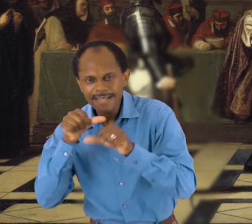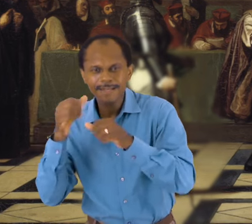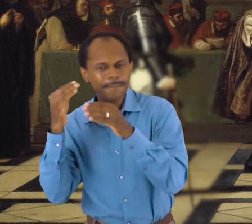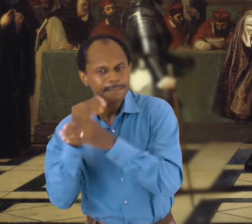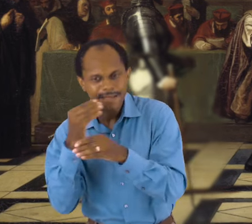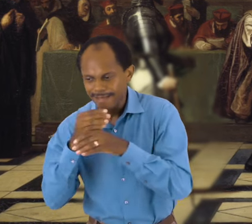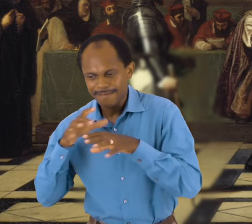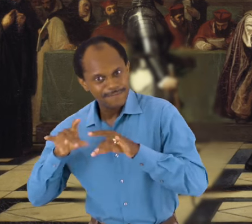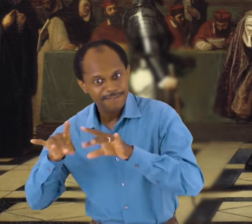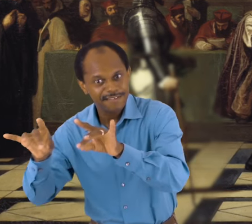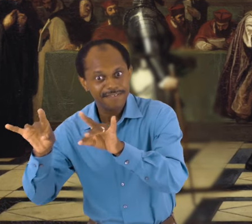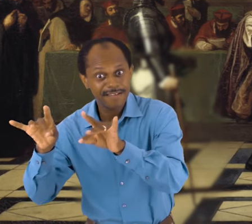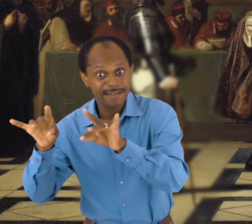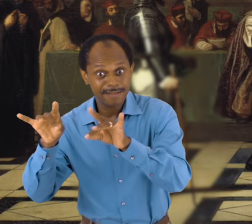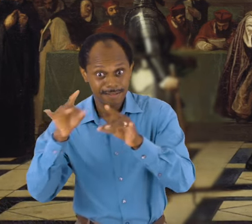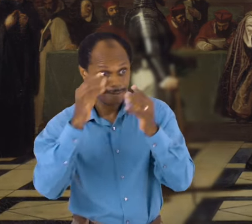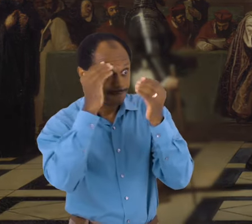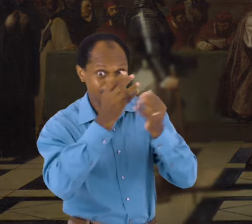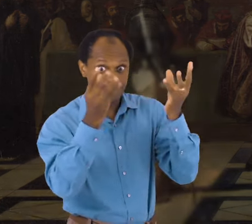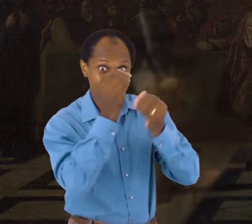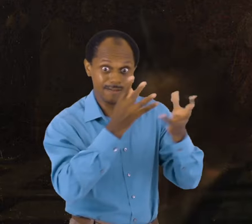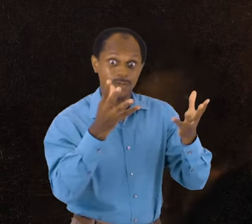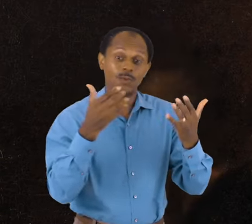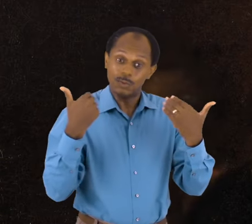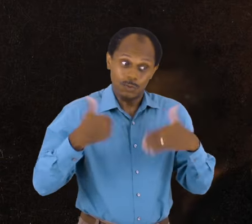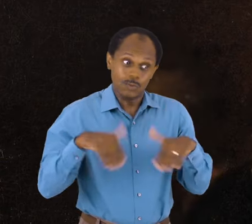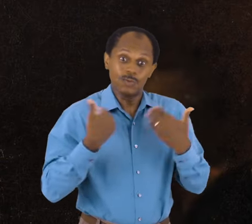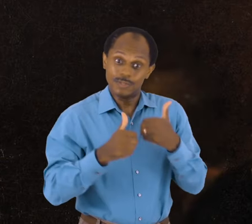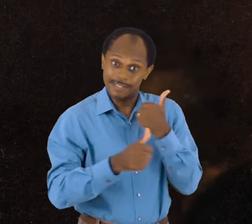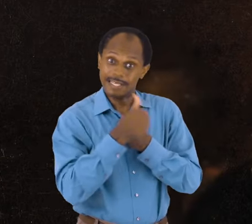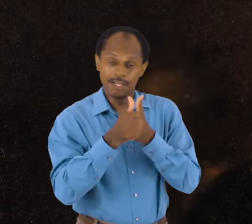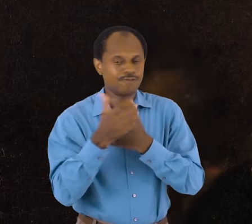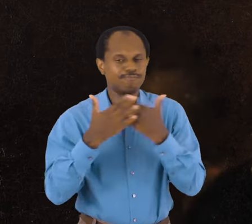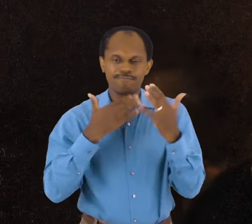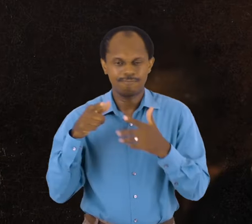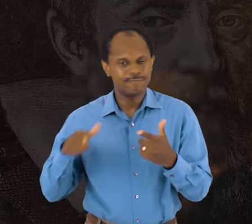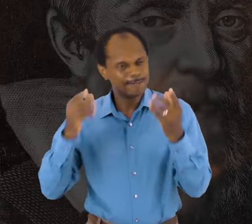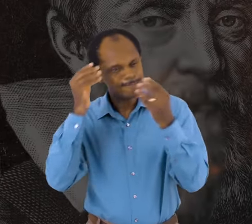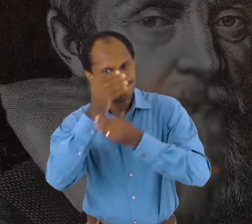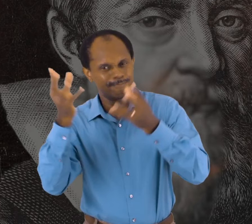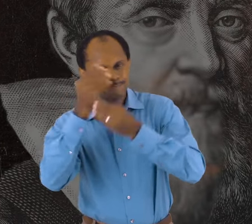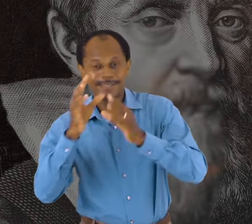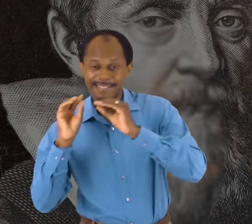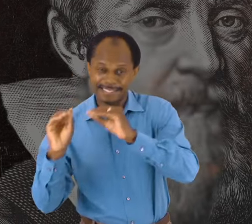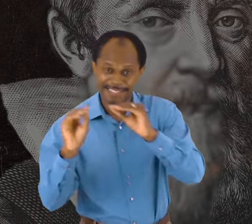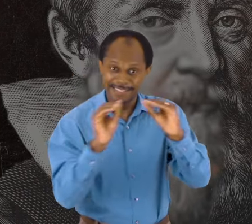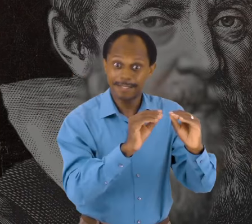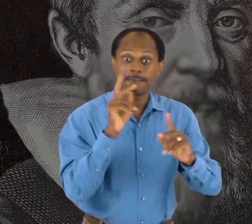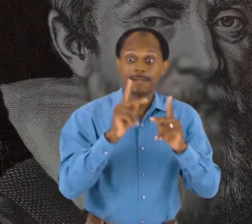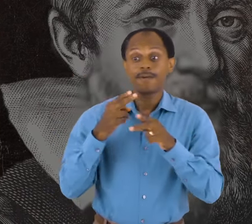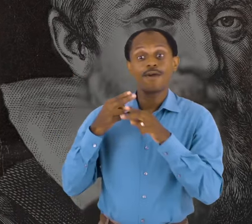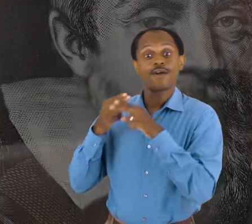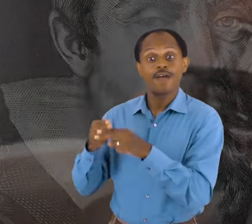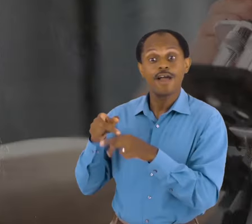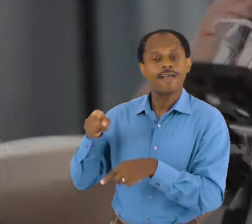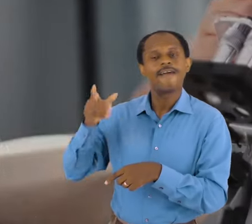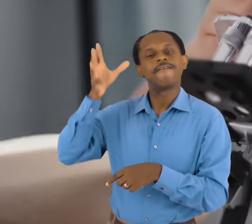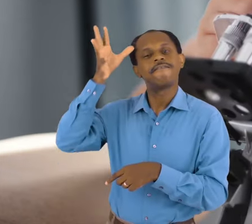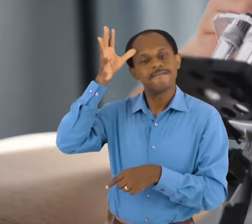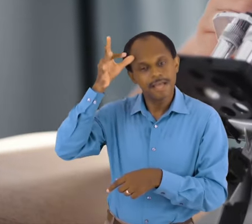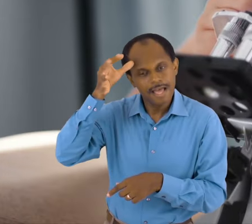when it was kind of scary to do so. There is a reason why he is called the father of modern science.